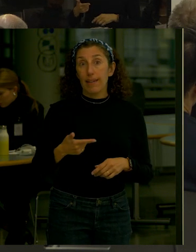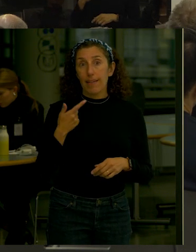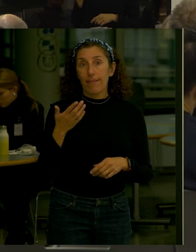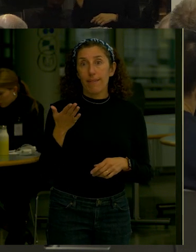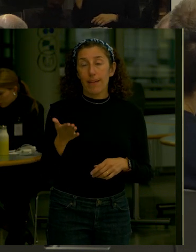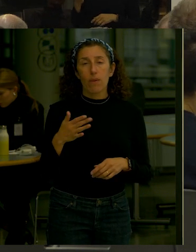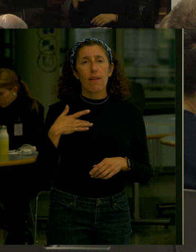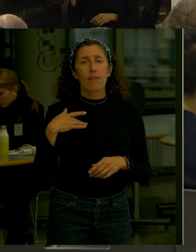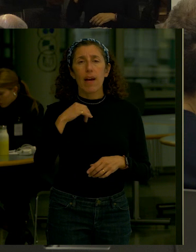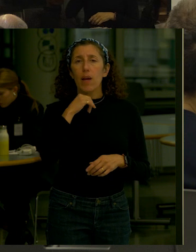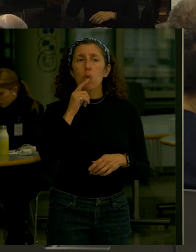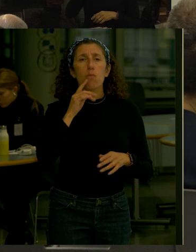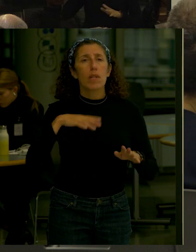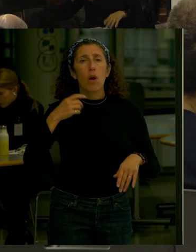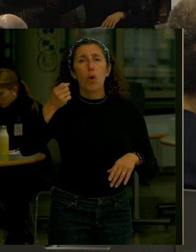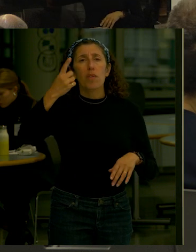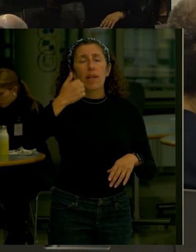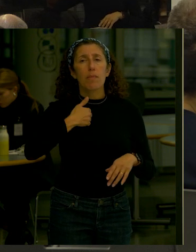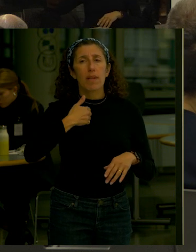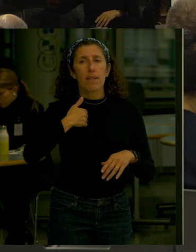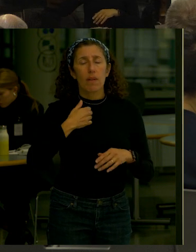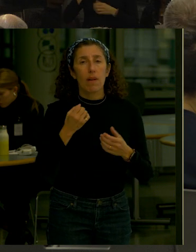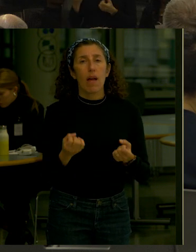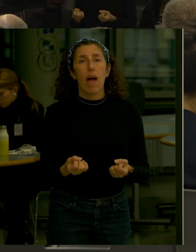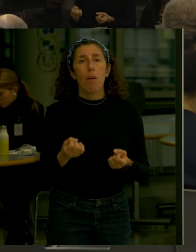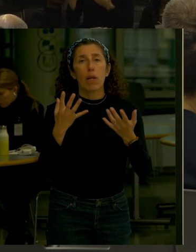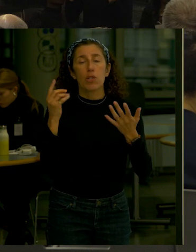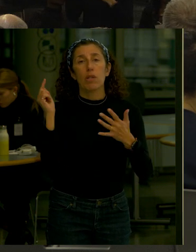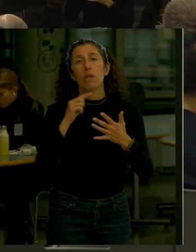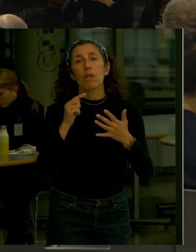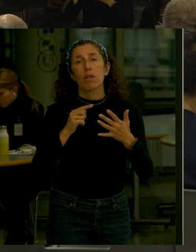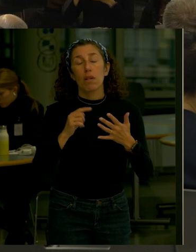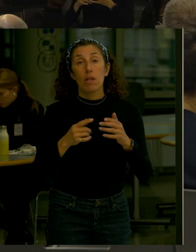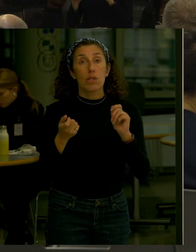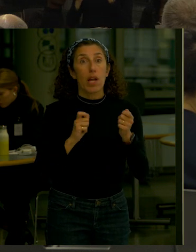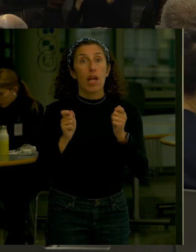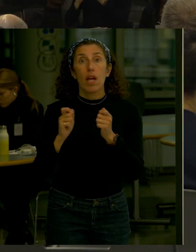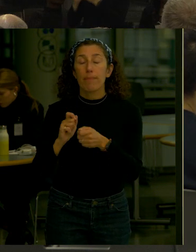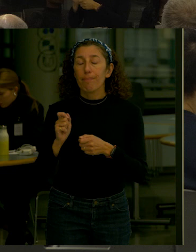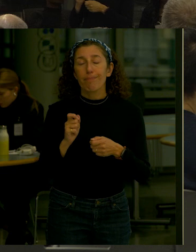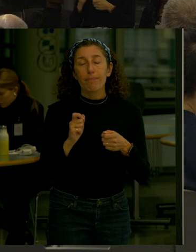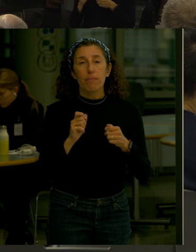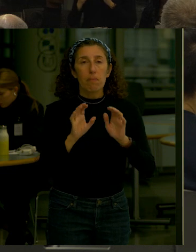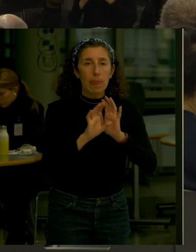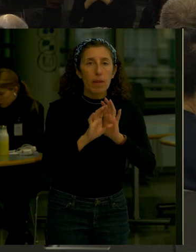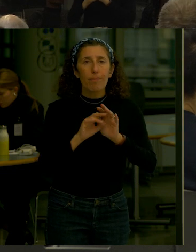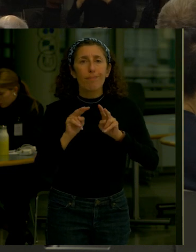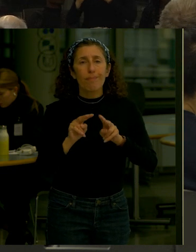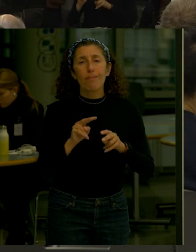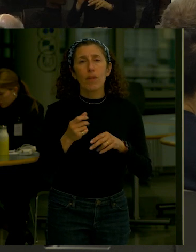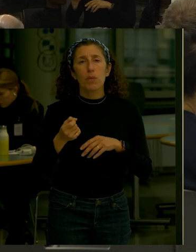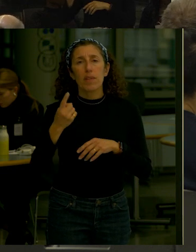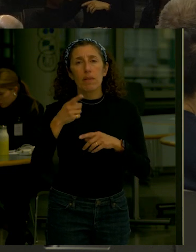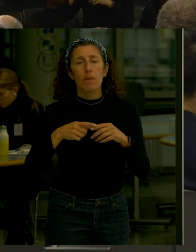I don't feel that I actually even understand that the views In the images were well enough explained to be able to say An understanding